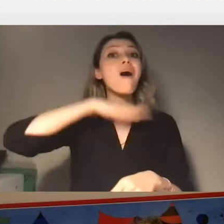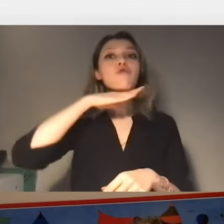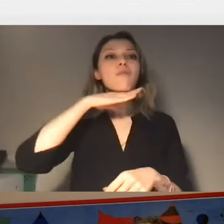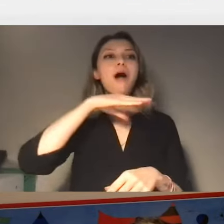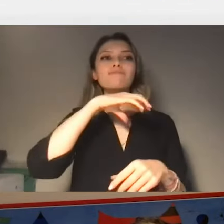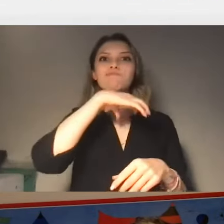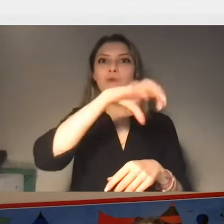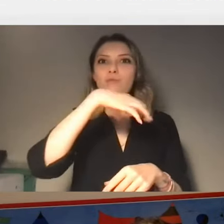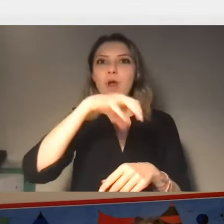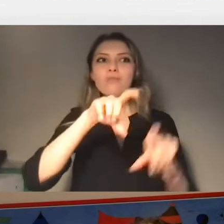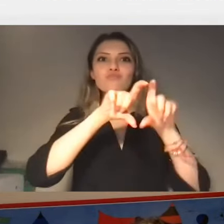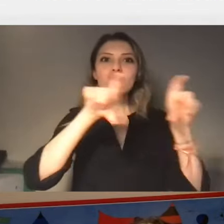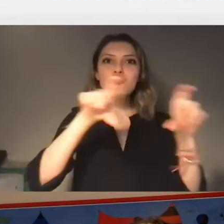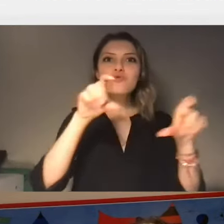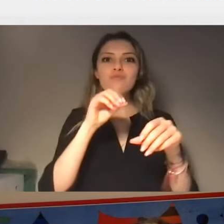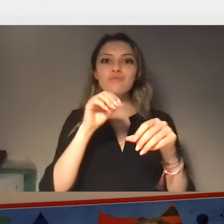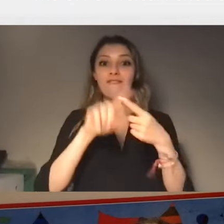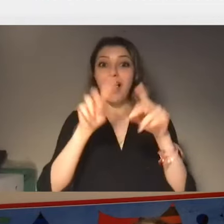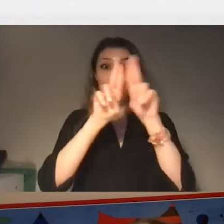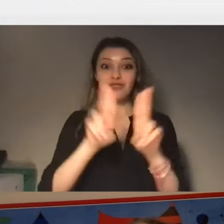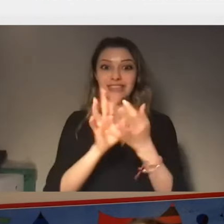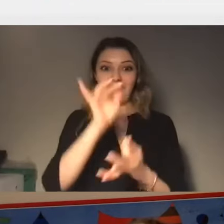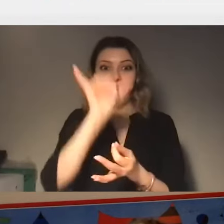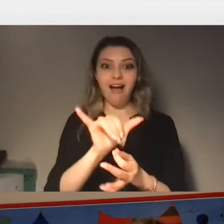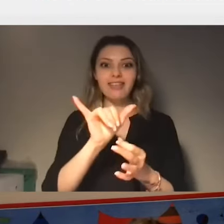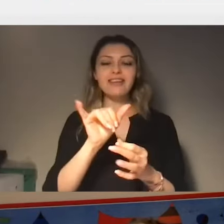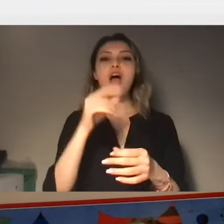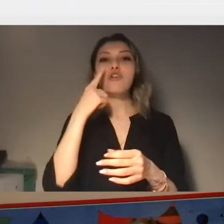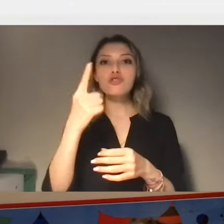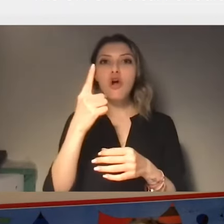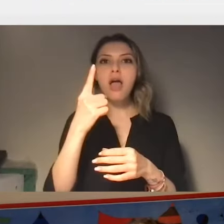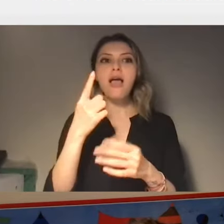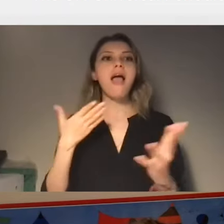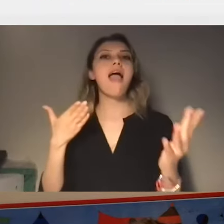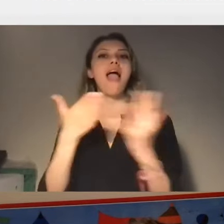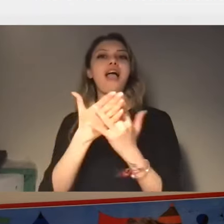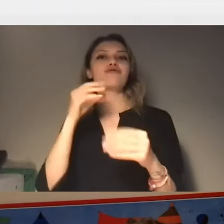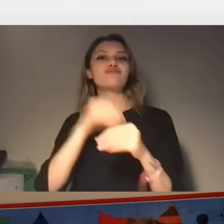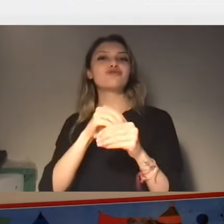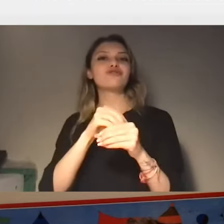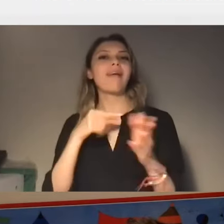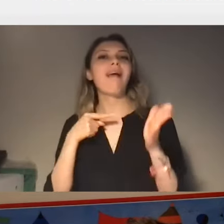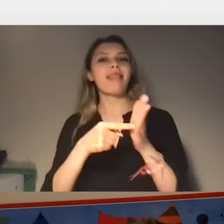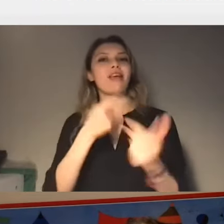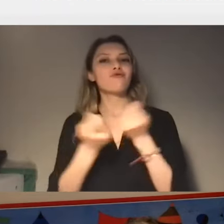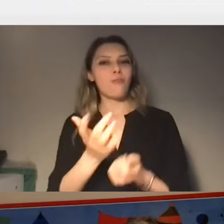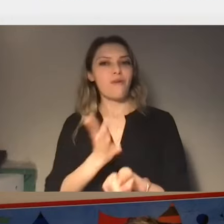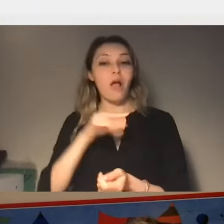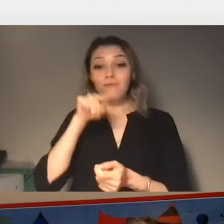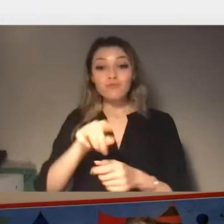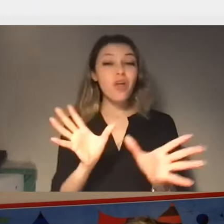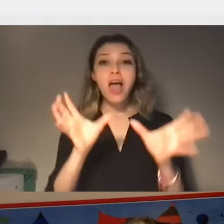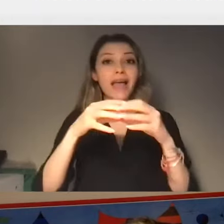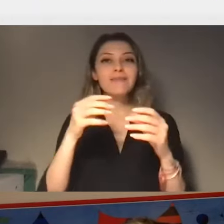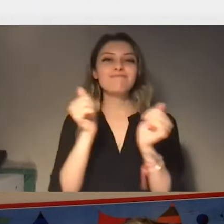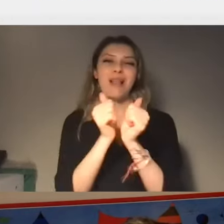frameworks and mechanisms. We are here as a team. Our exceptional communications experts are here, Unar